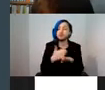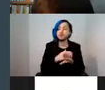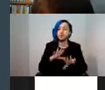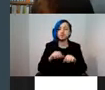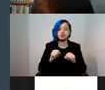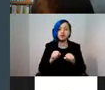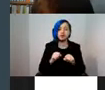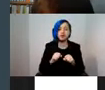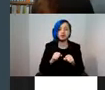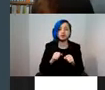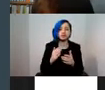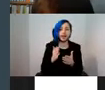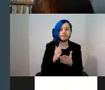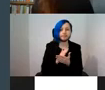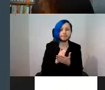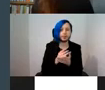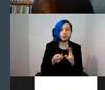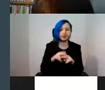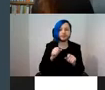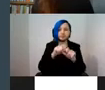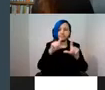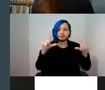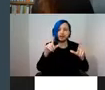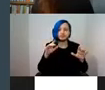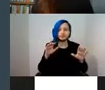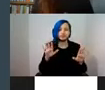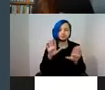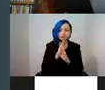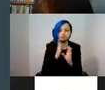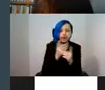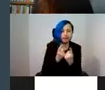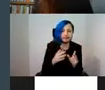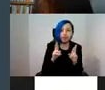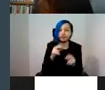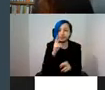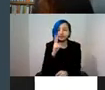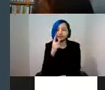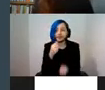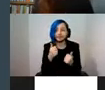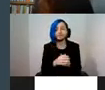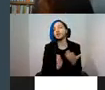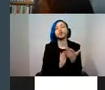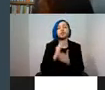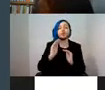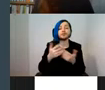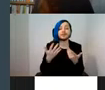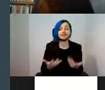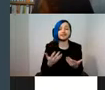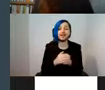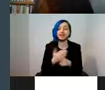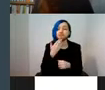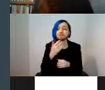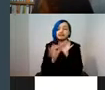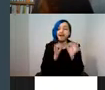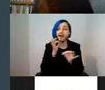slides may block some of this. So hopefully you'll be able to see this. So during the session, please ask questions